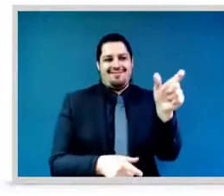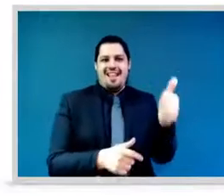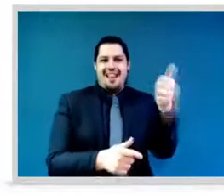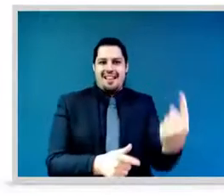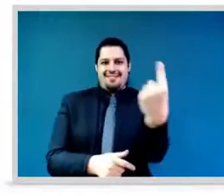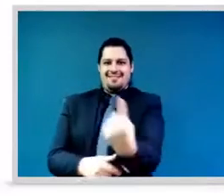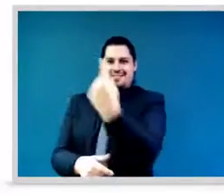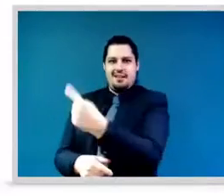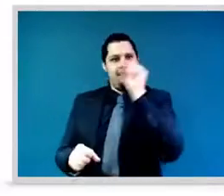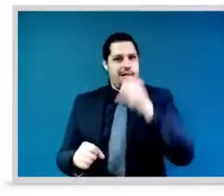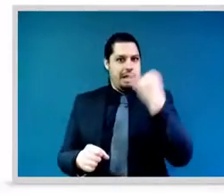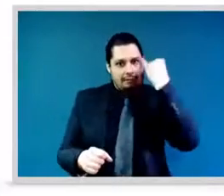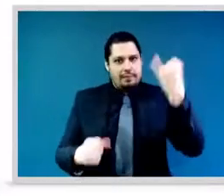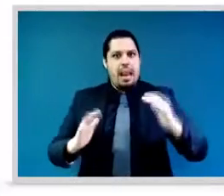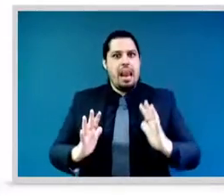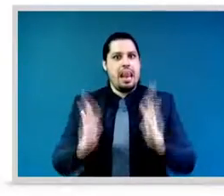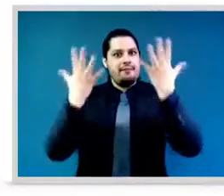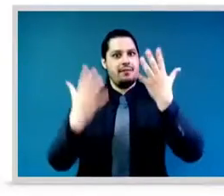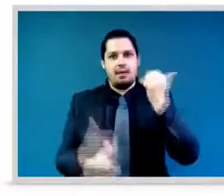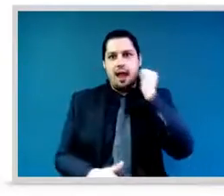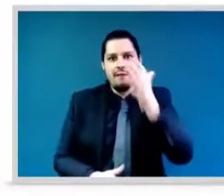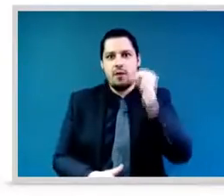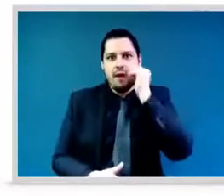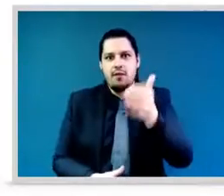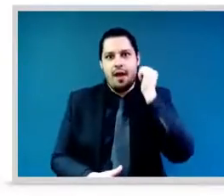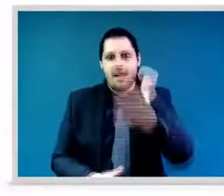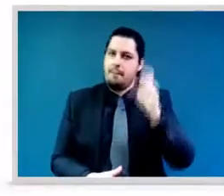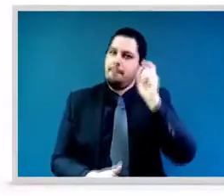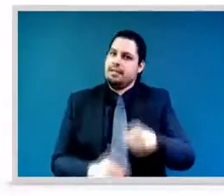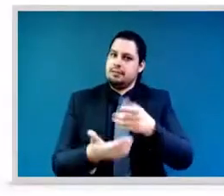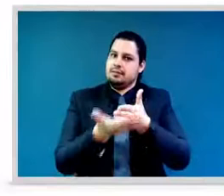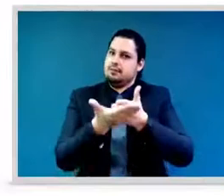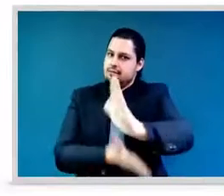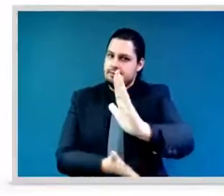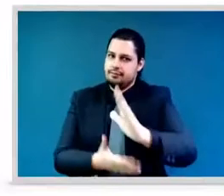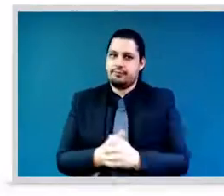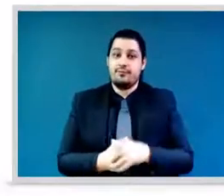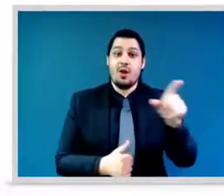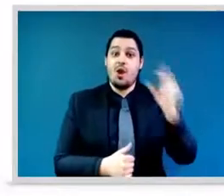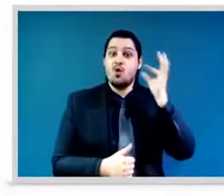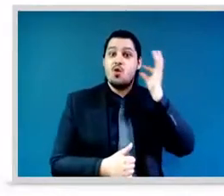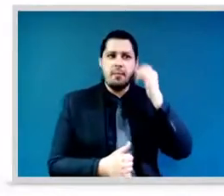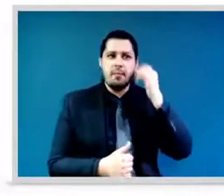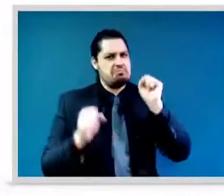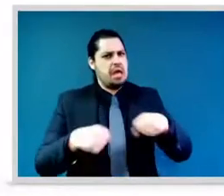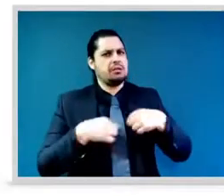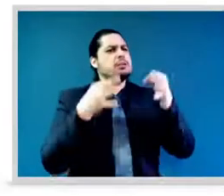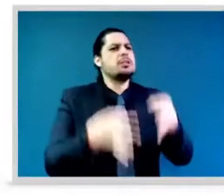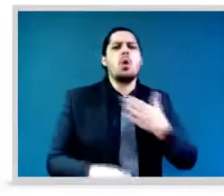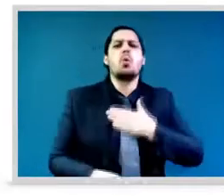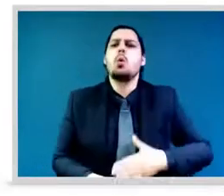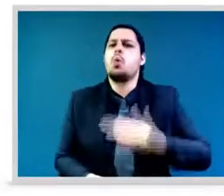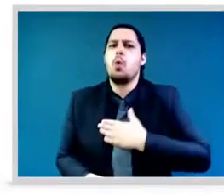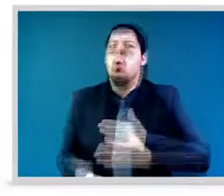processes, maybe one important thing to highlight is that the fact that women are not